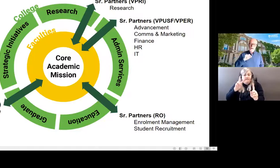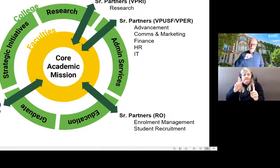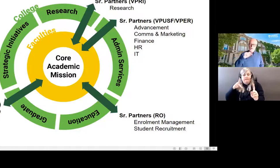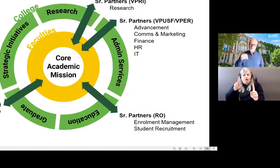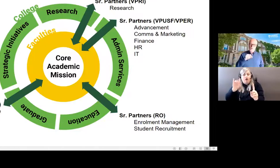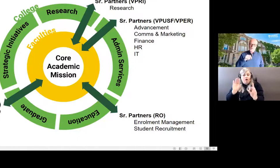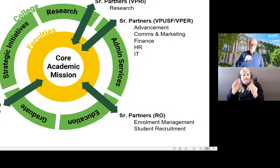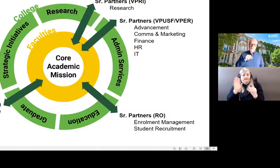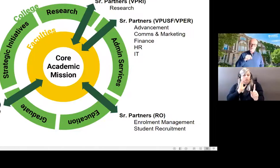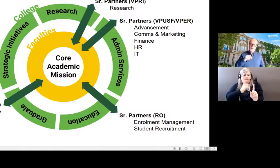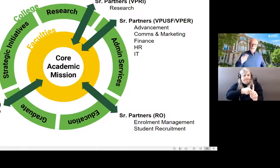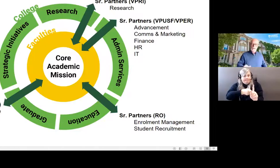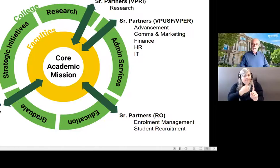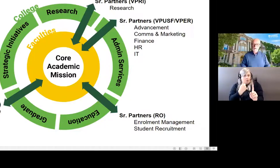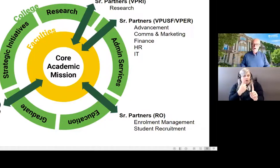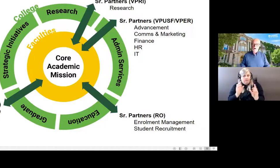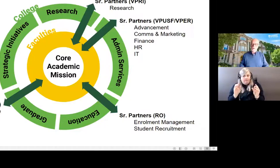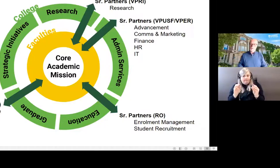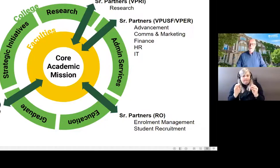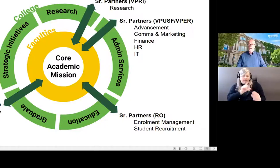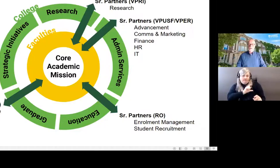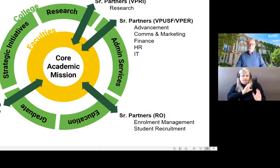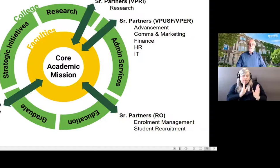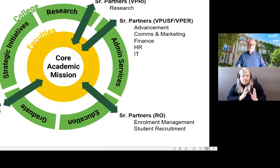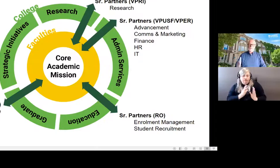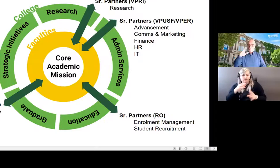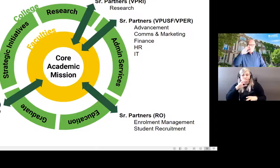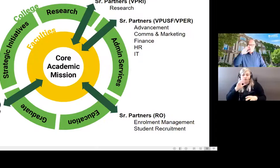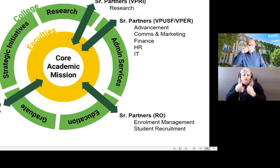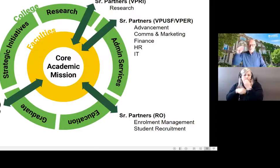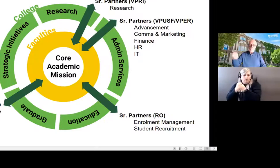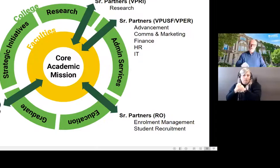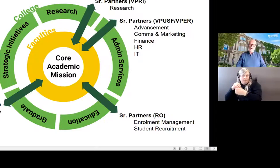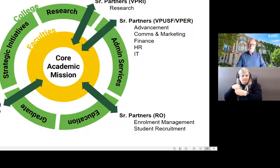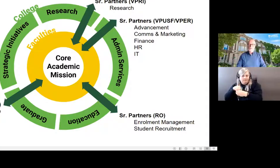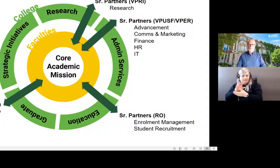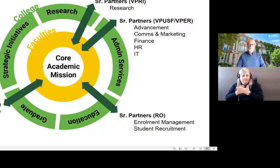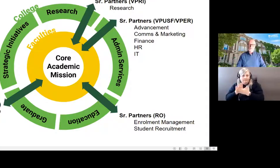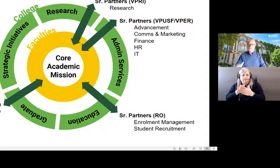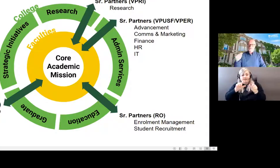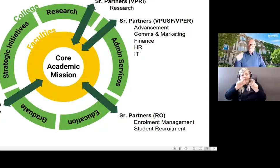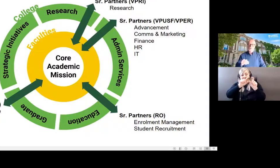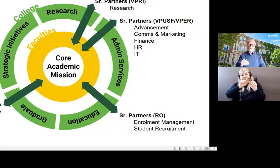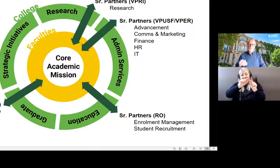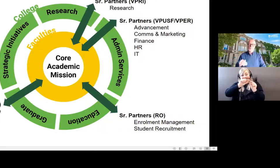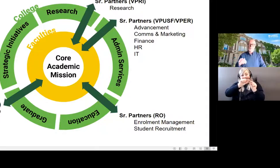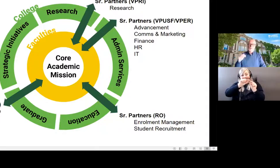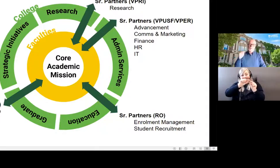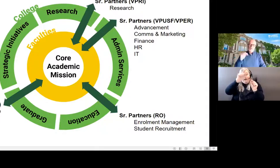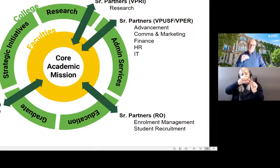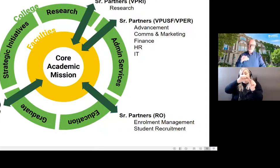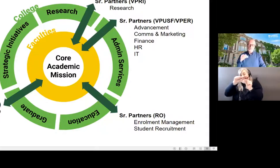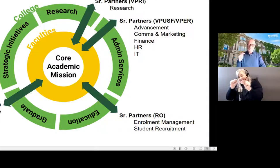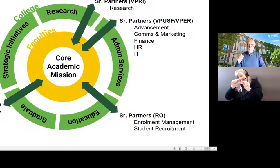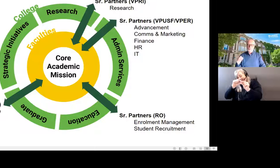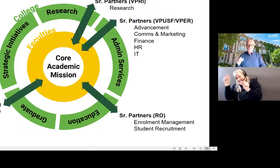and our faculties in the college. Likewise, if we go clockwise, we see senior partners from the Vice